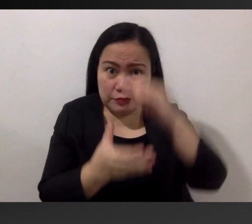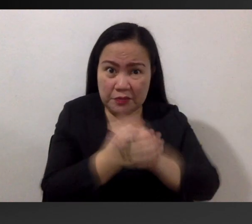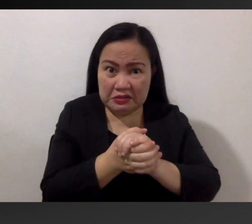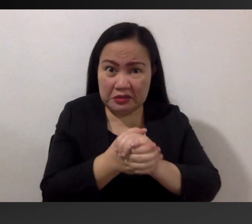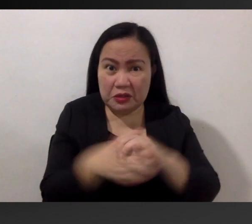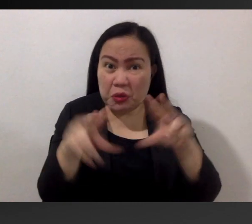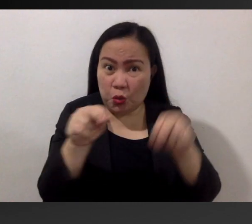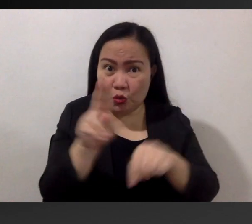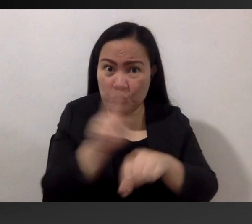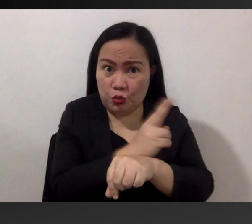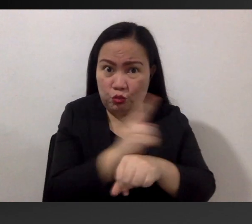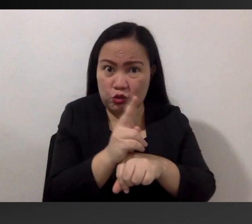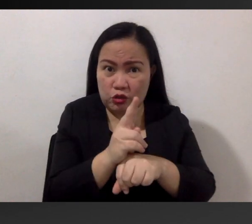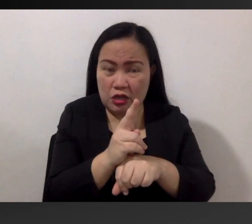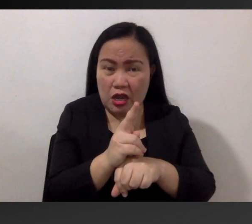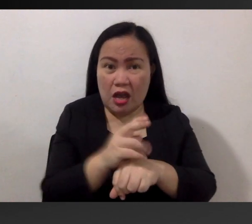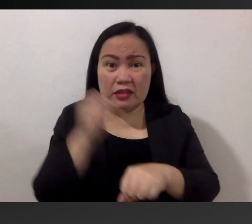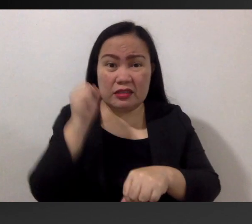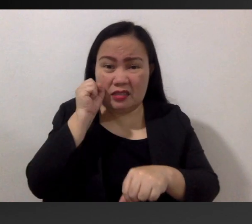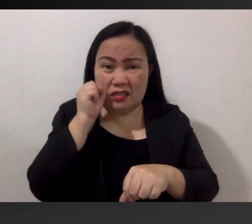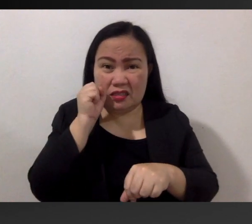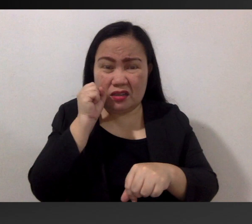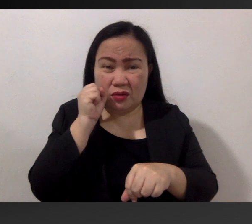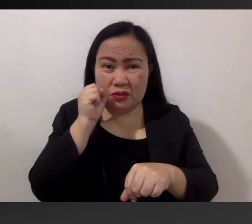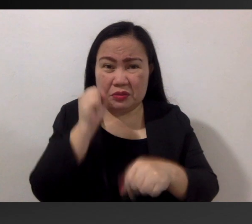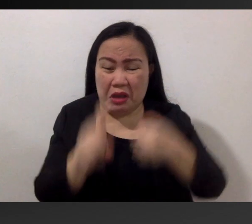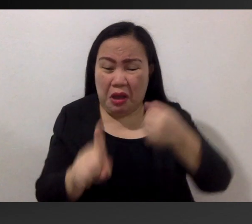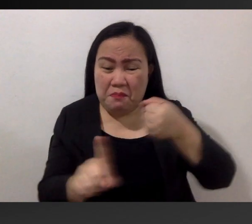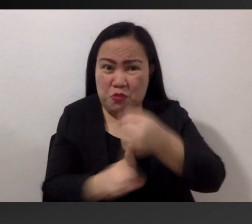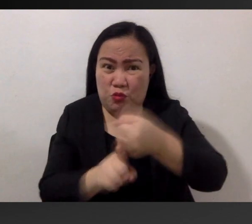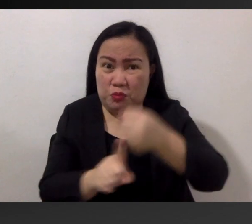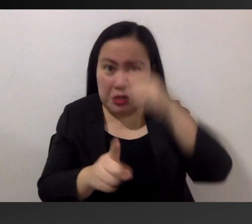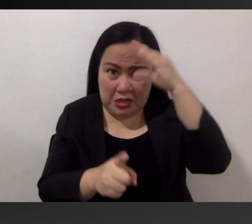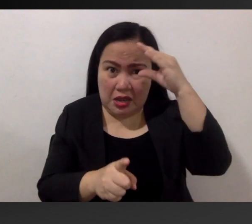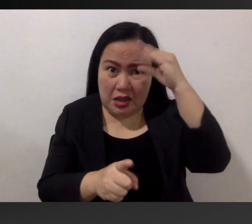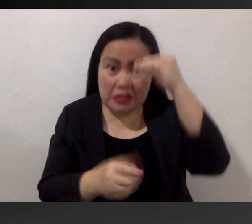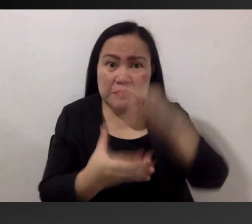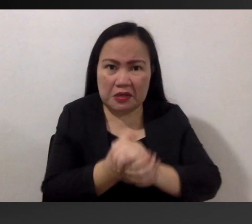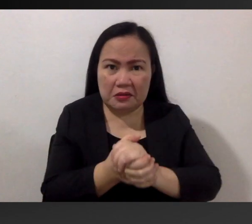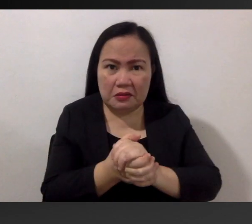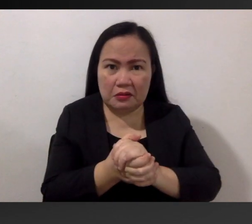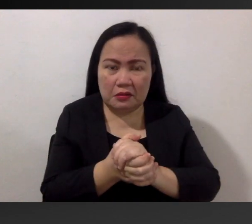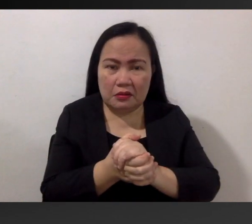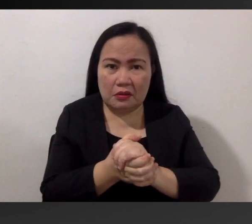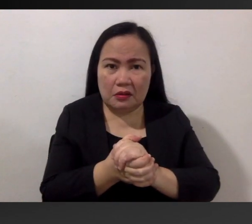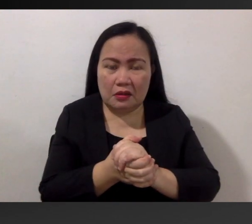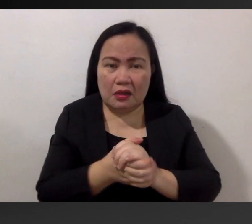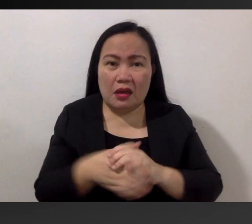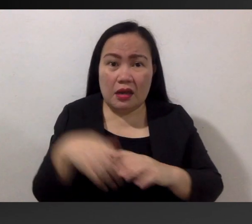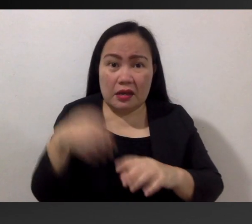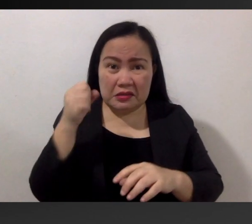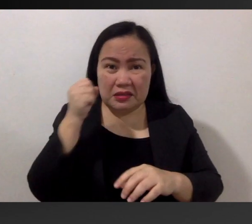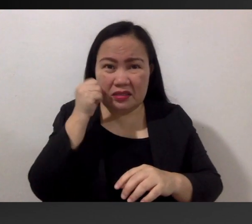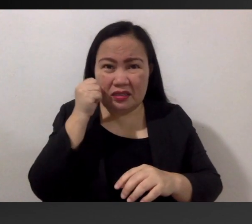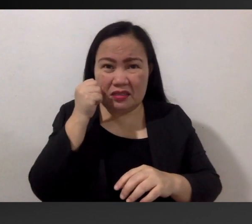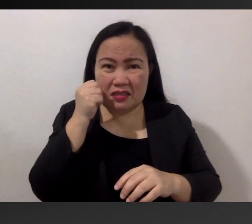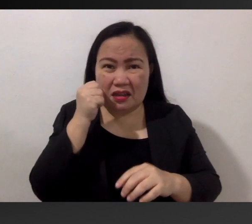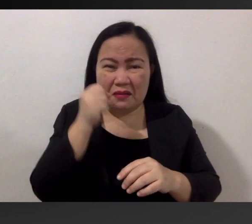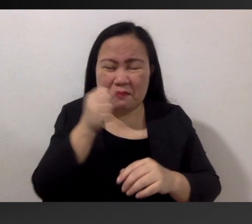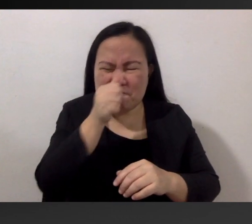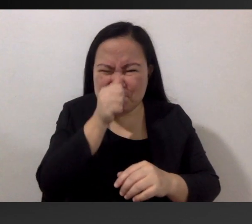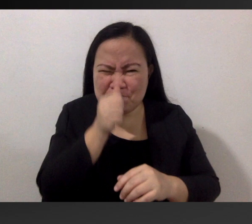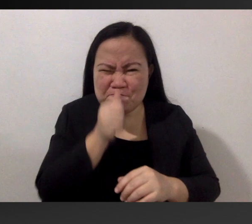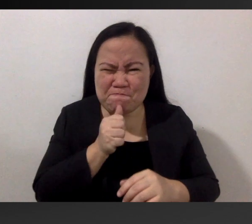husband is useless, Sisa also receives abuse from him. Sisa is a martyr. She